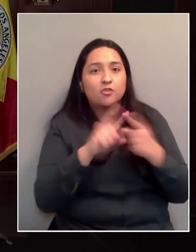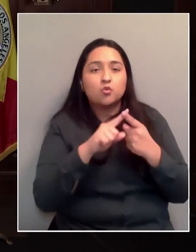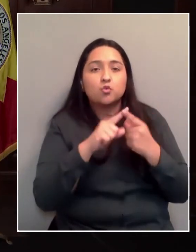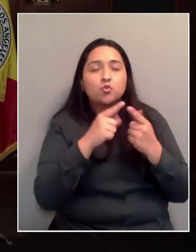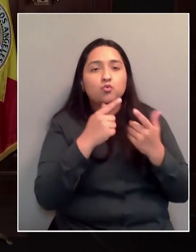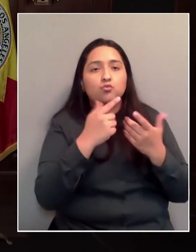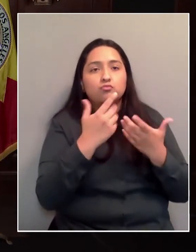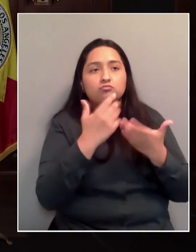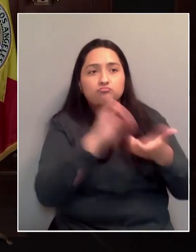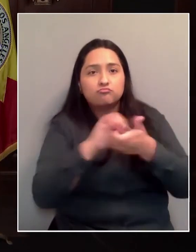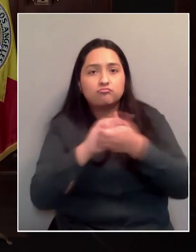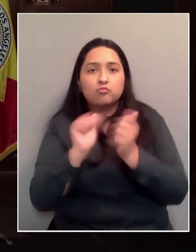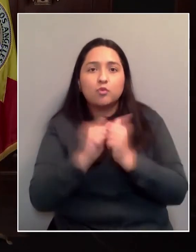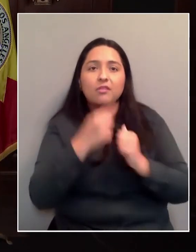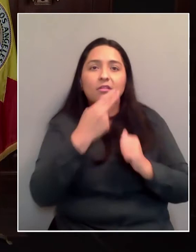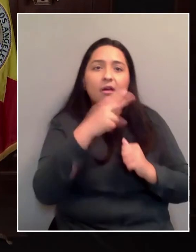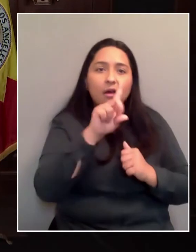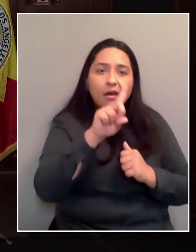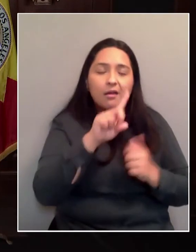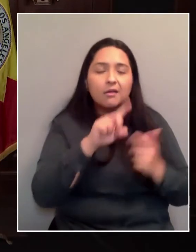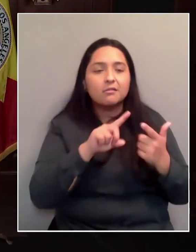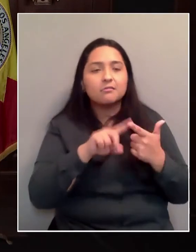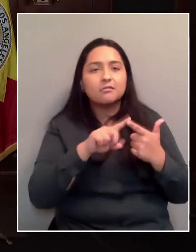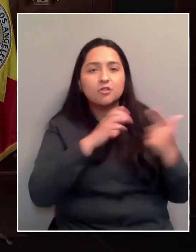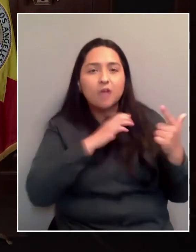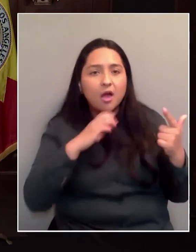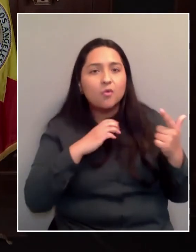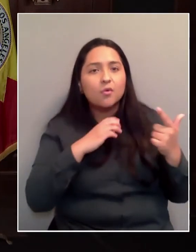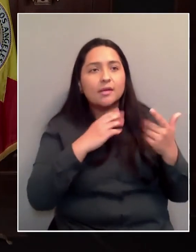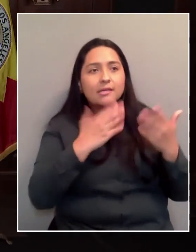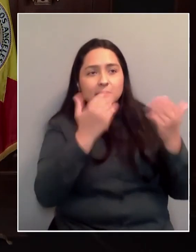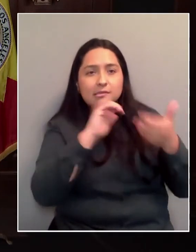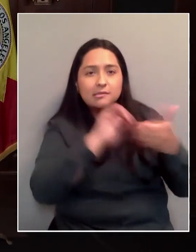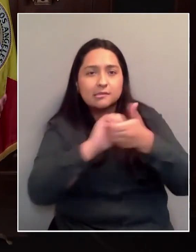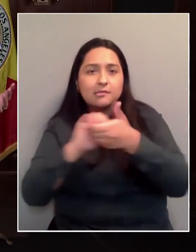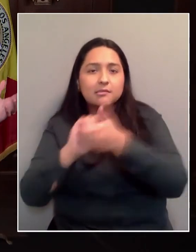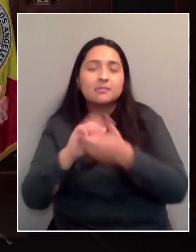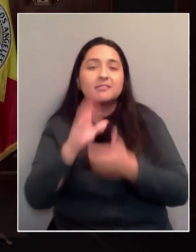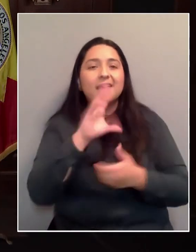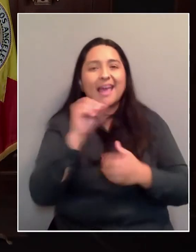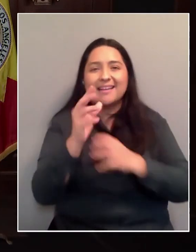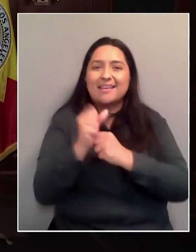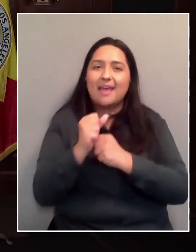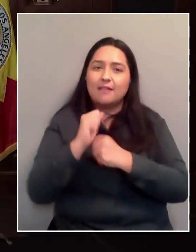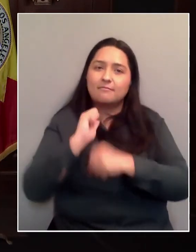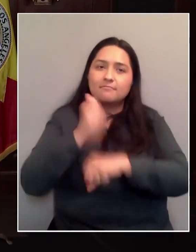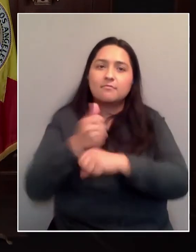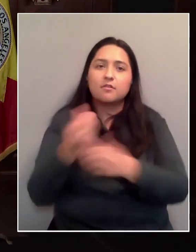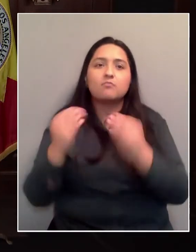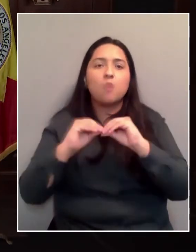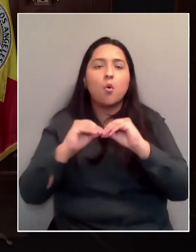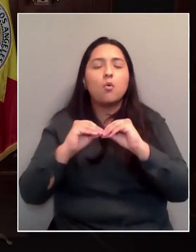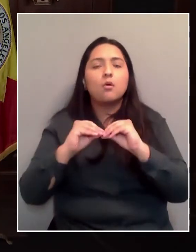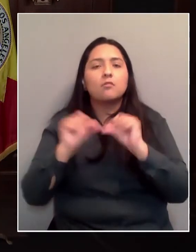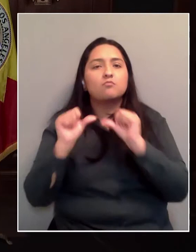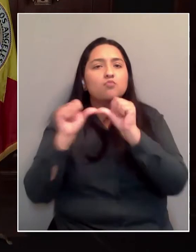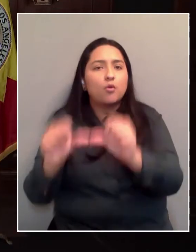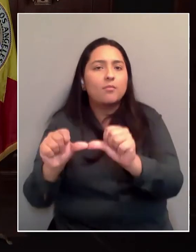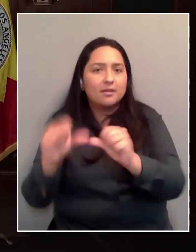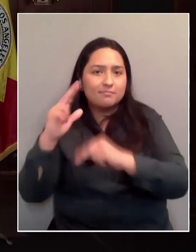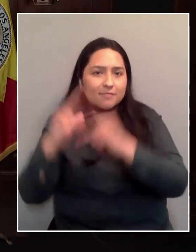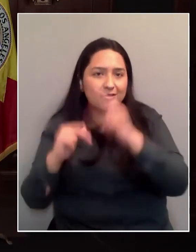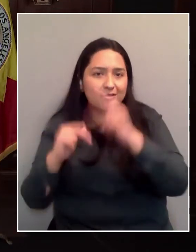others to match some of that. I hope we can acquire more permanent buildings as well, whether they're former motels and hotels, whether they're apartment